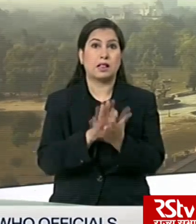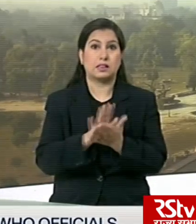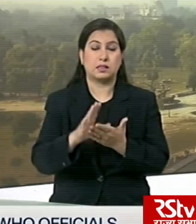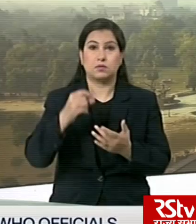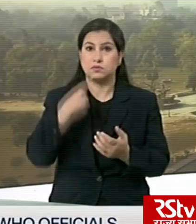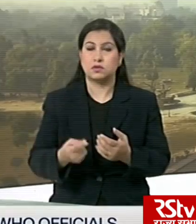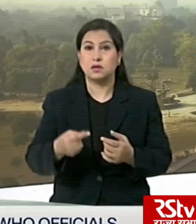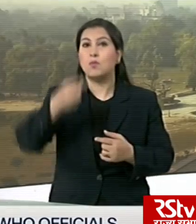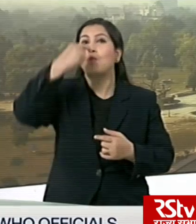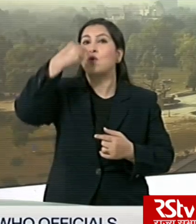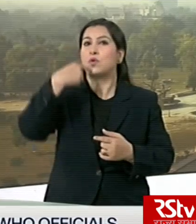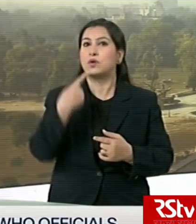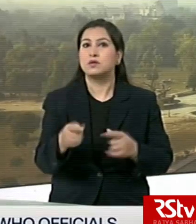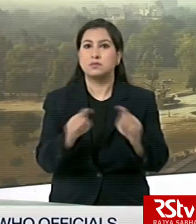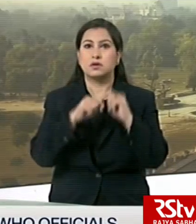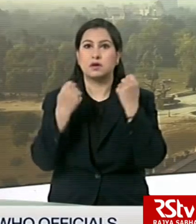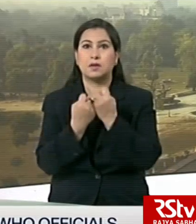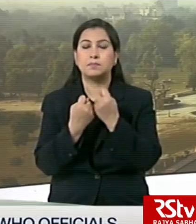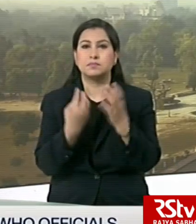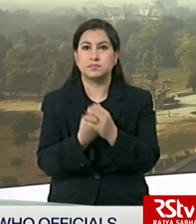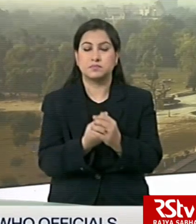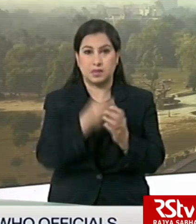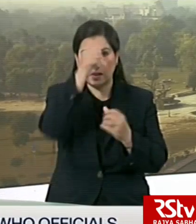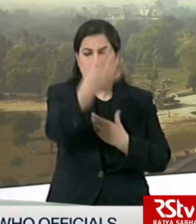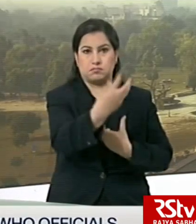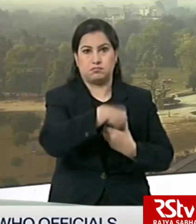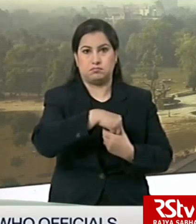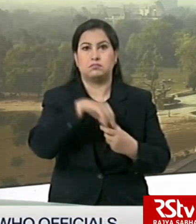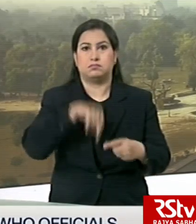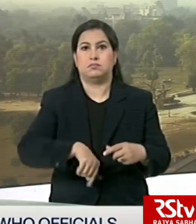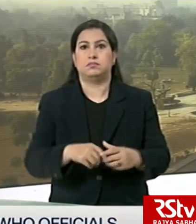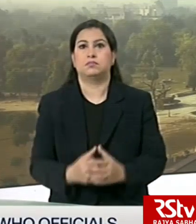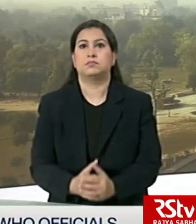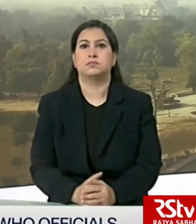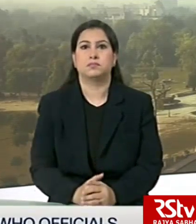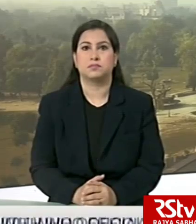surveillance team and other field staff joined COVID-19 fight in India.